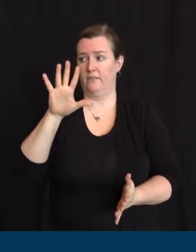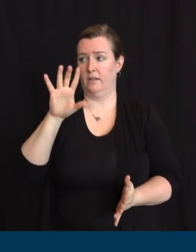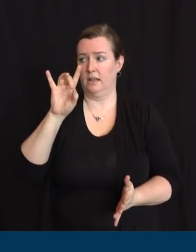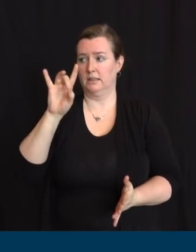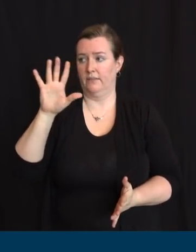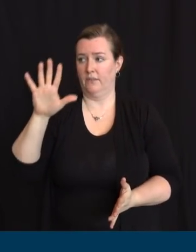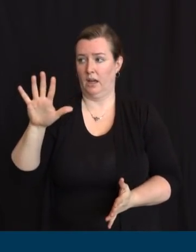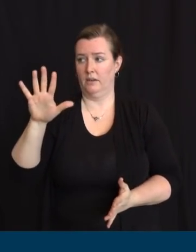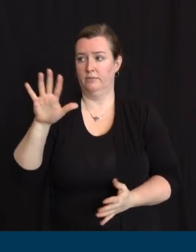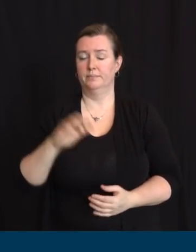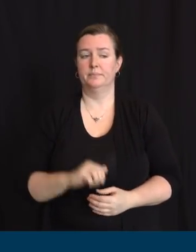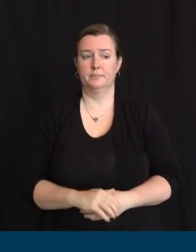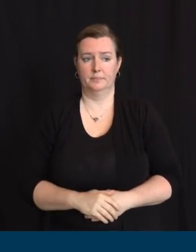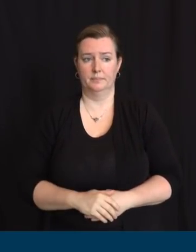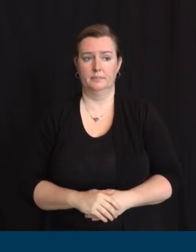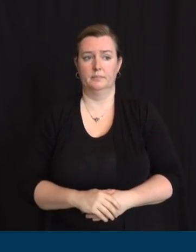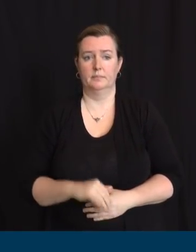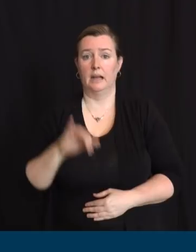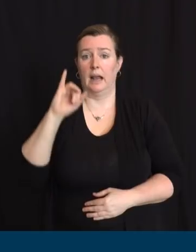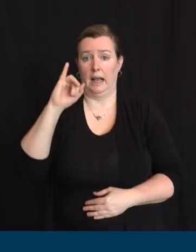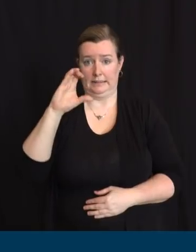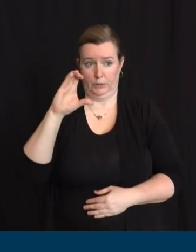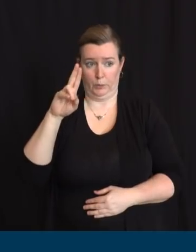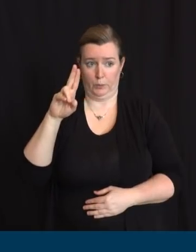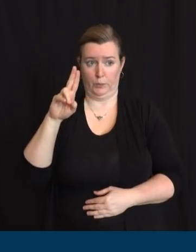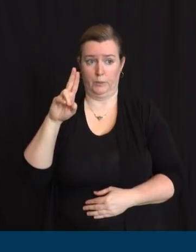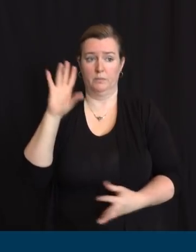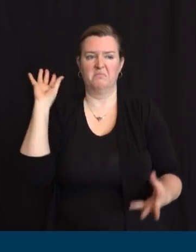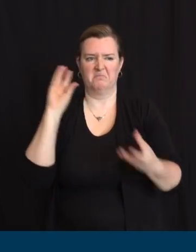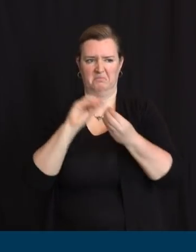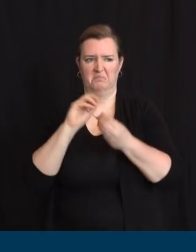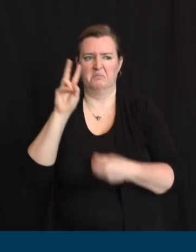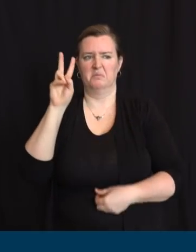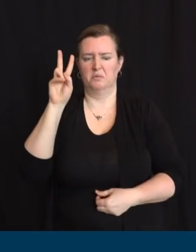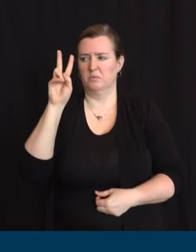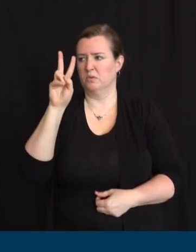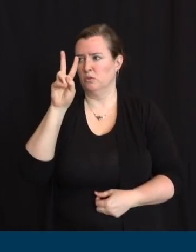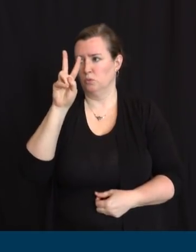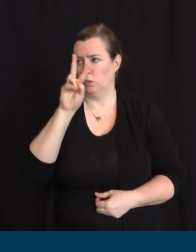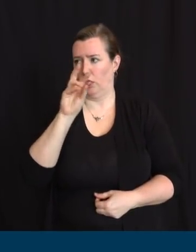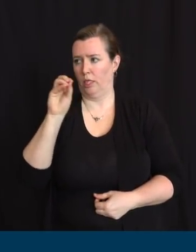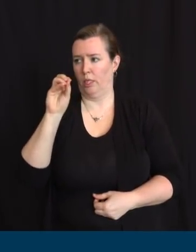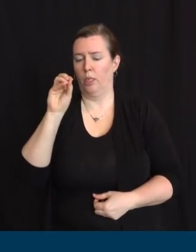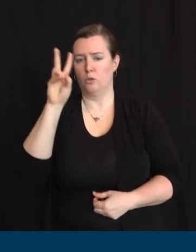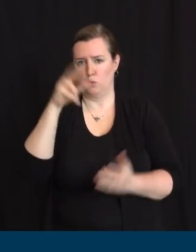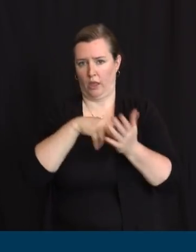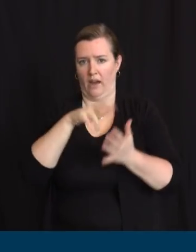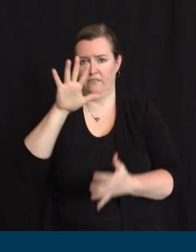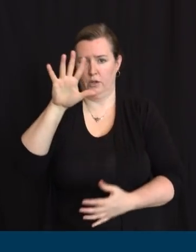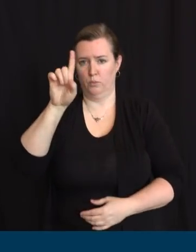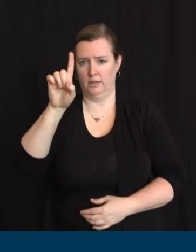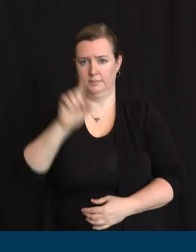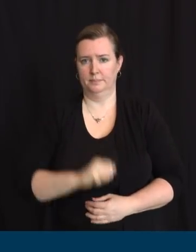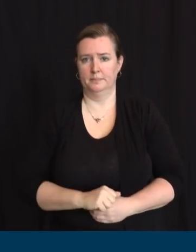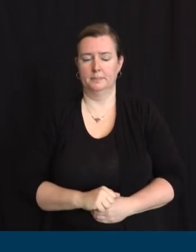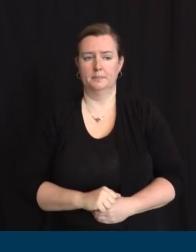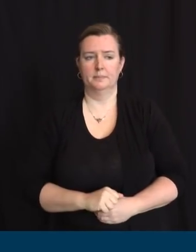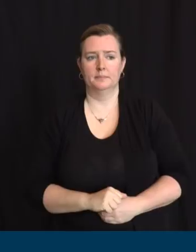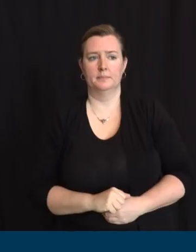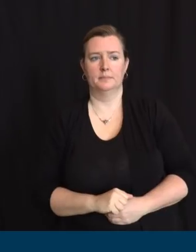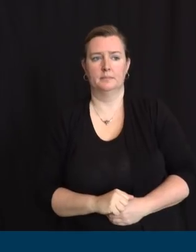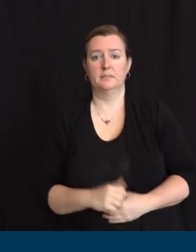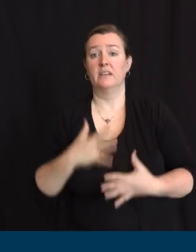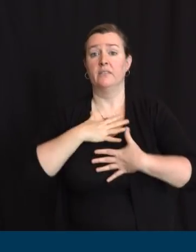critical or intensive care, and 1,626 ventilators were in use.